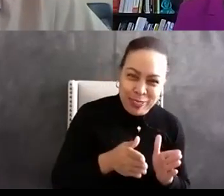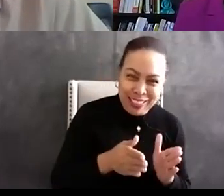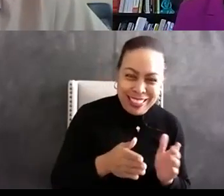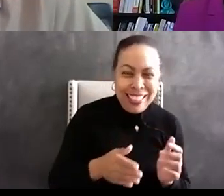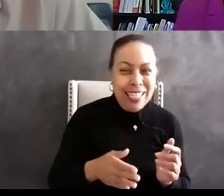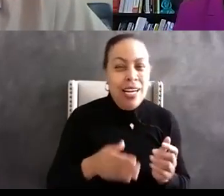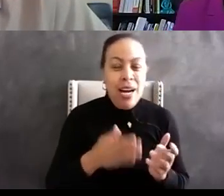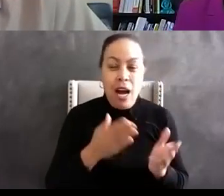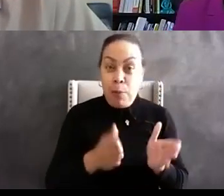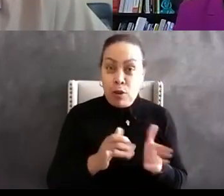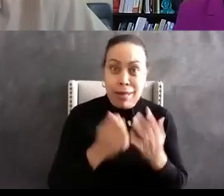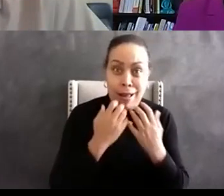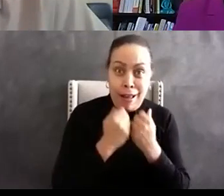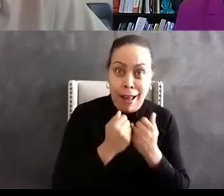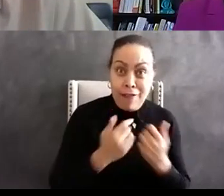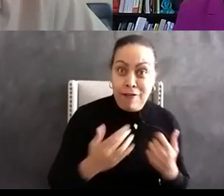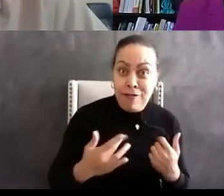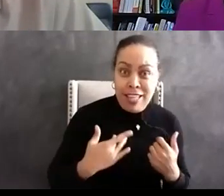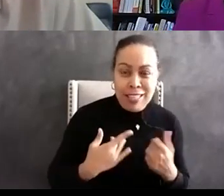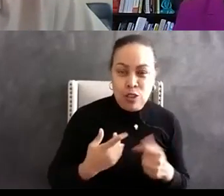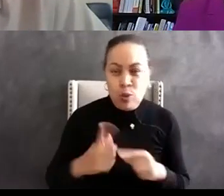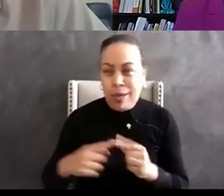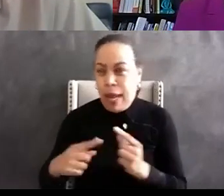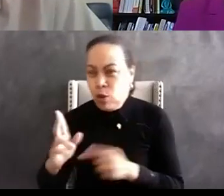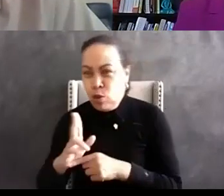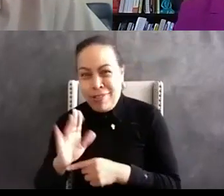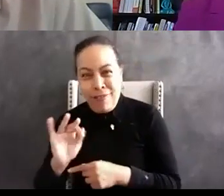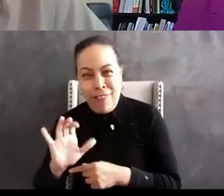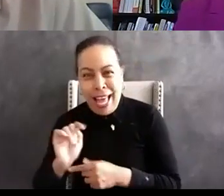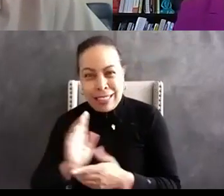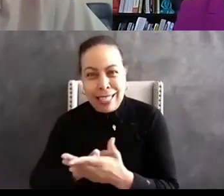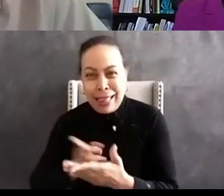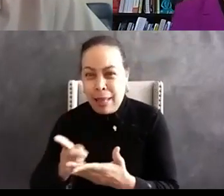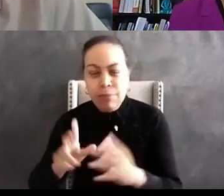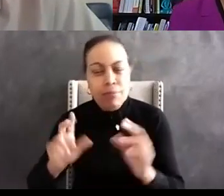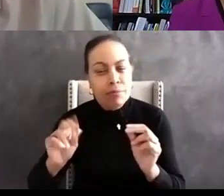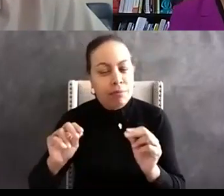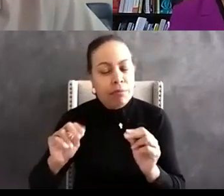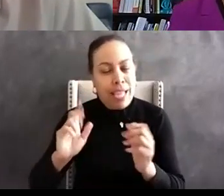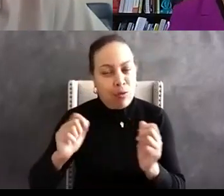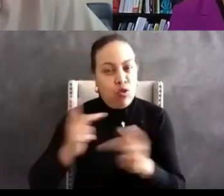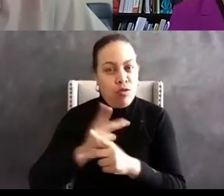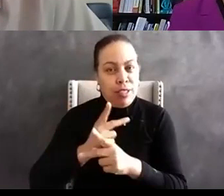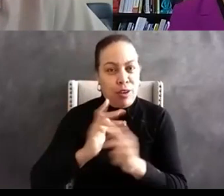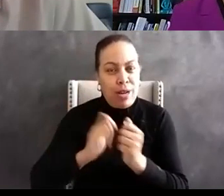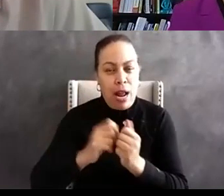with a feelings person it just doesn't work right so you have to get together and get to a space to where at some point you know